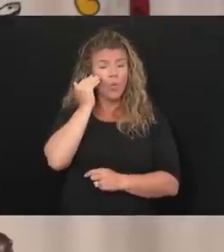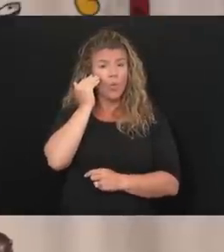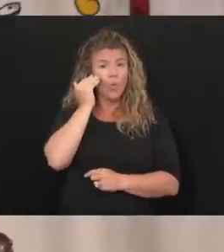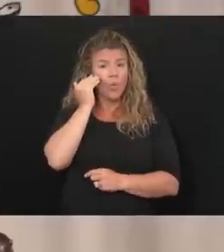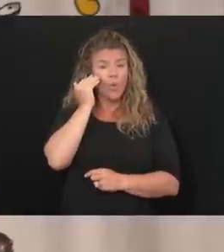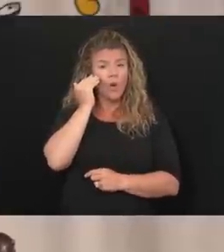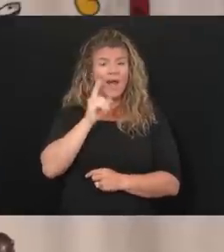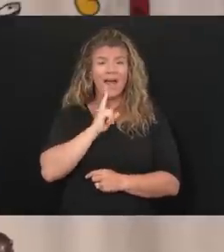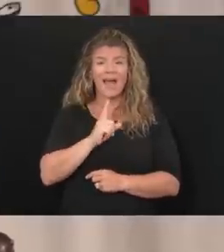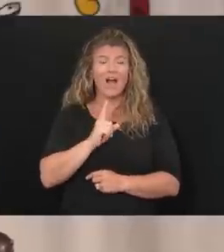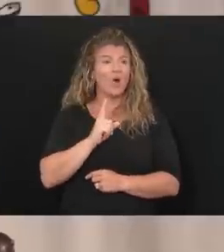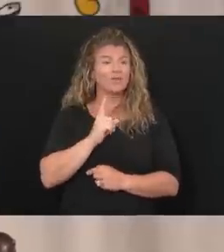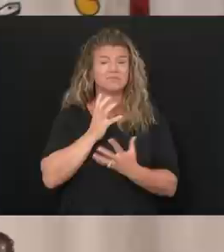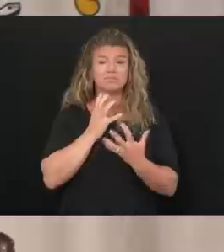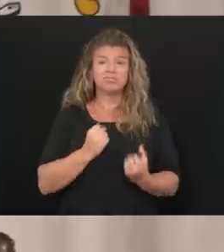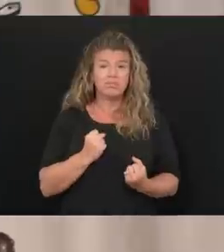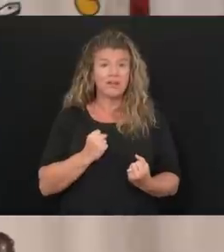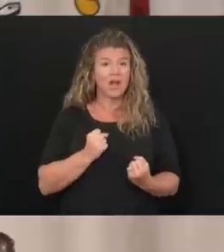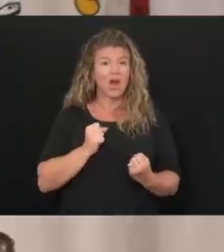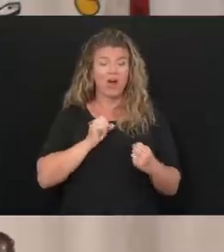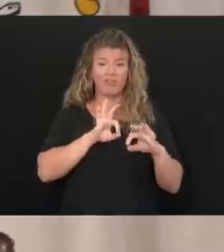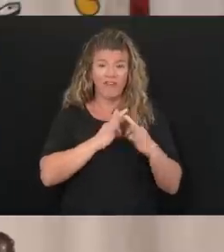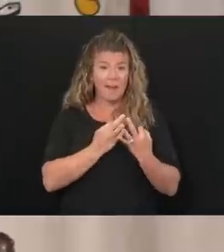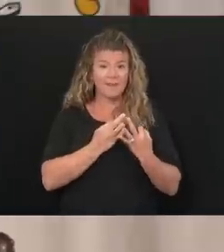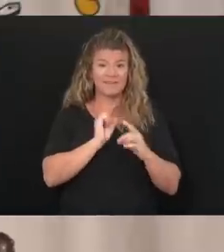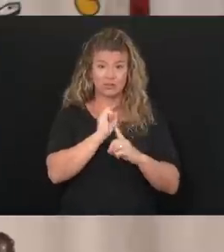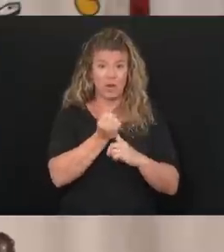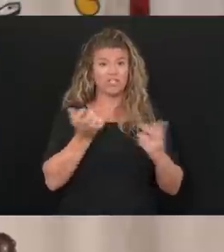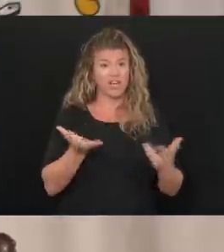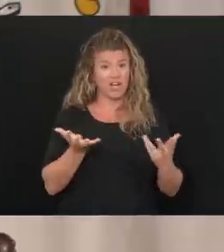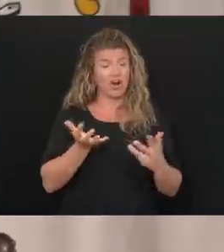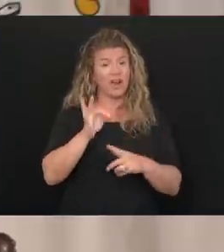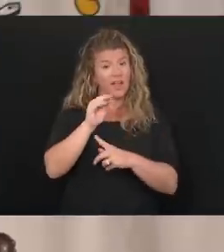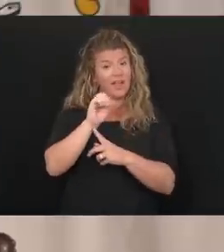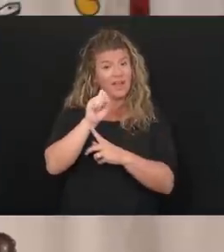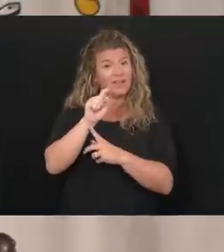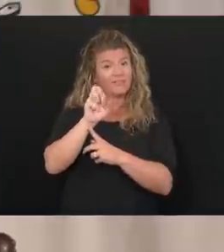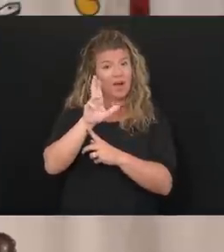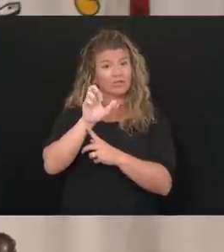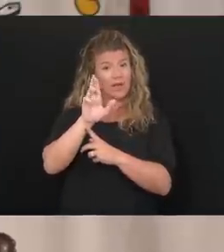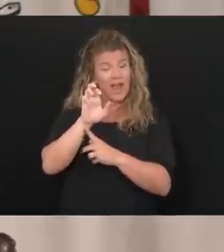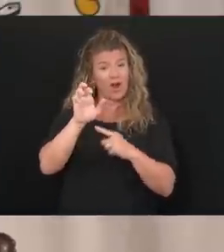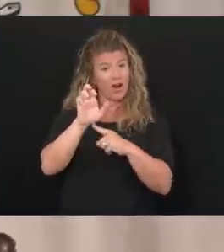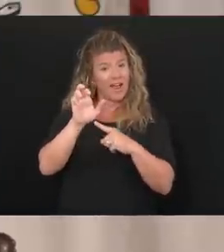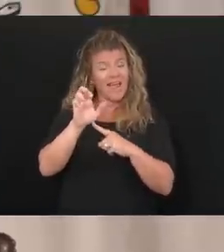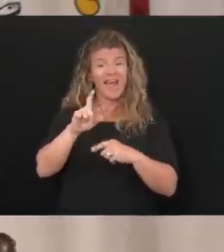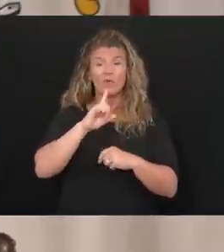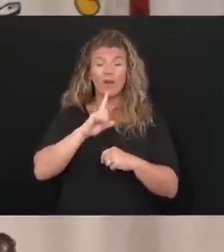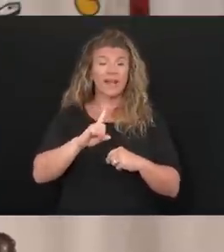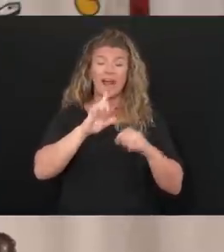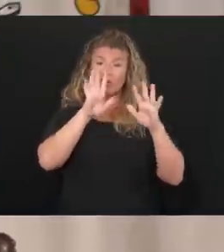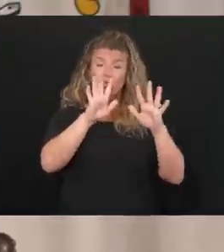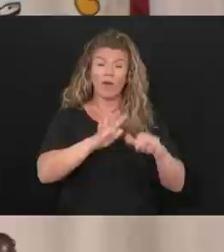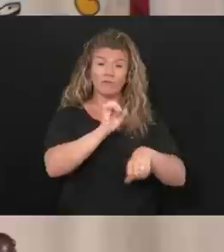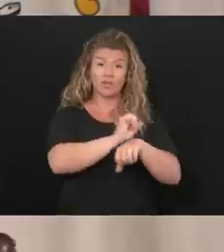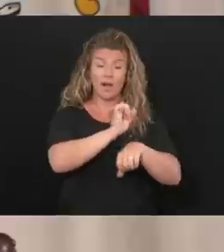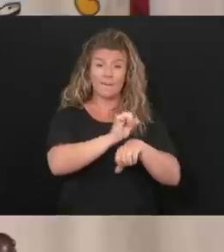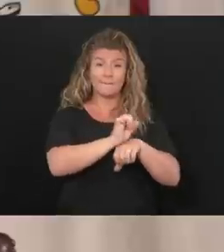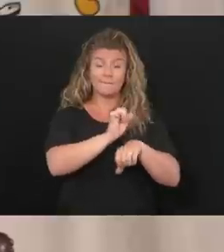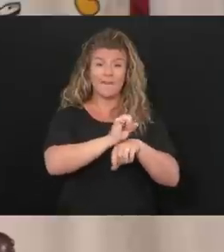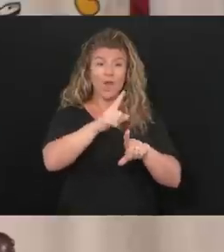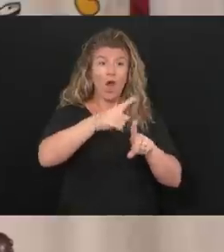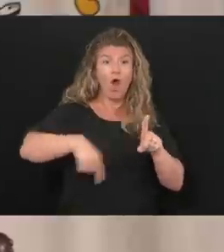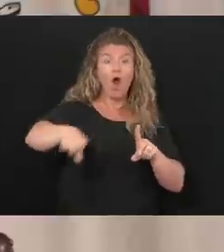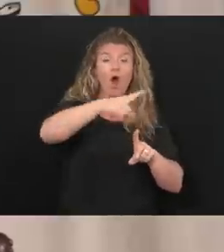desperate our foster care family situation is and how great a job that all